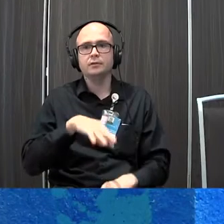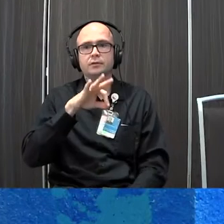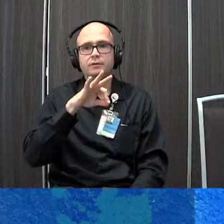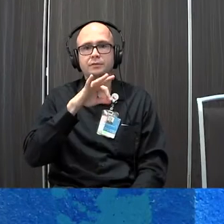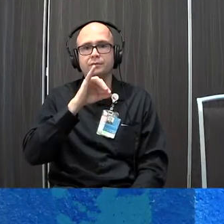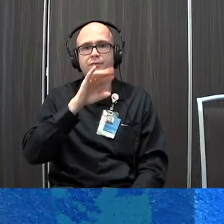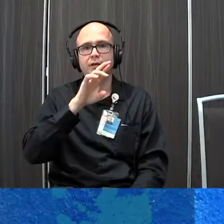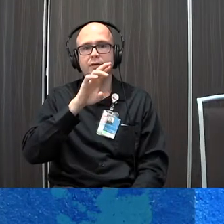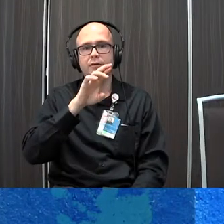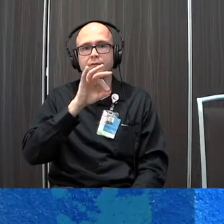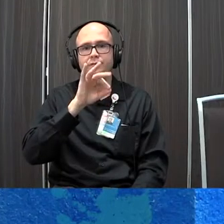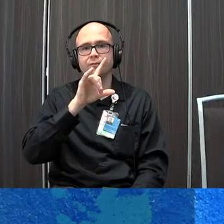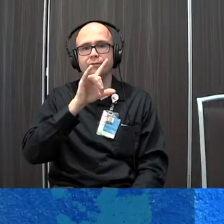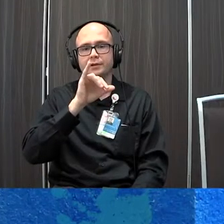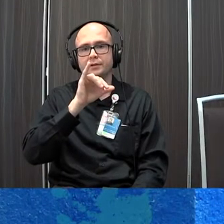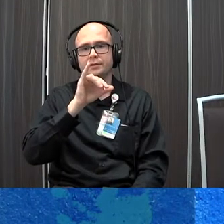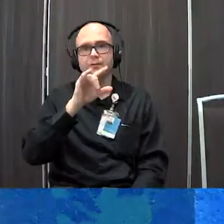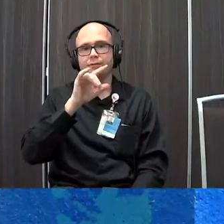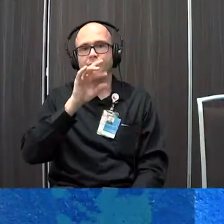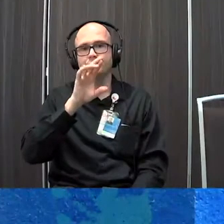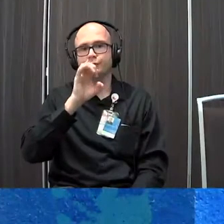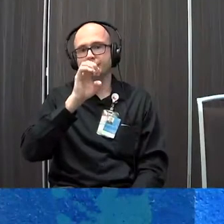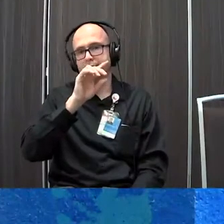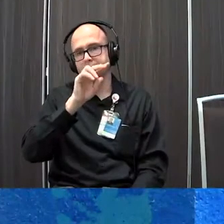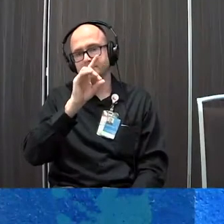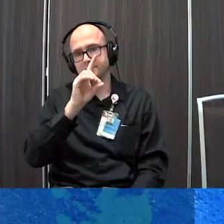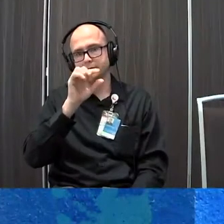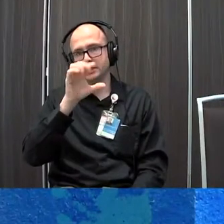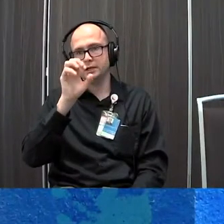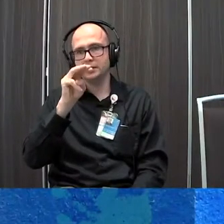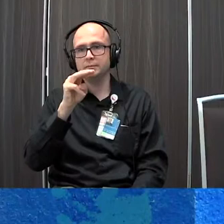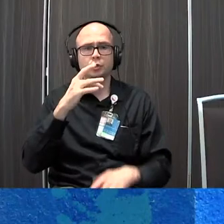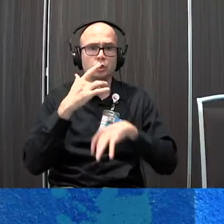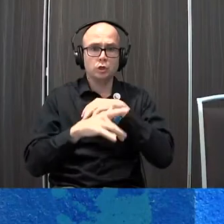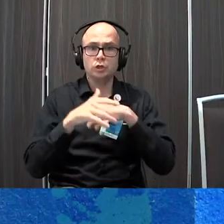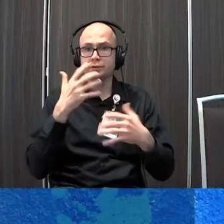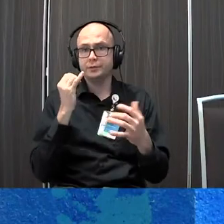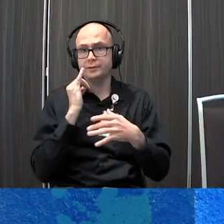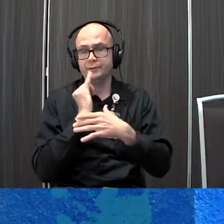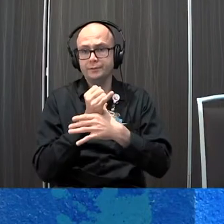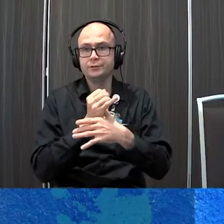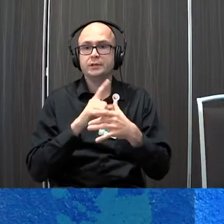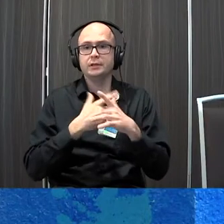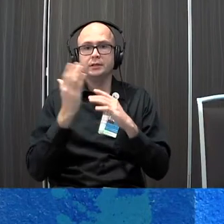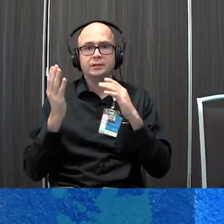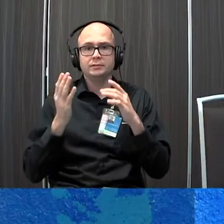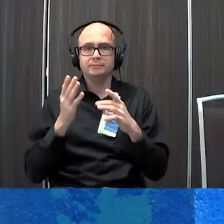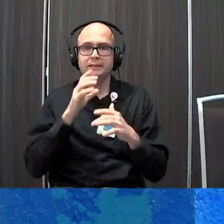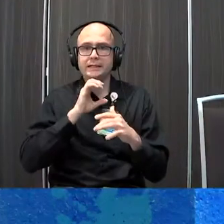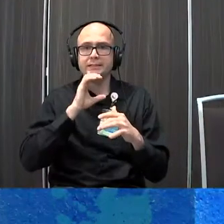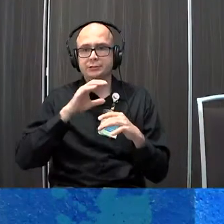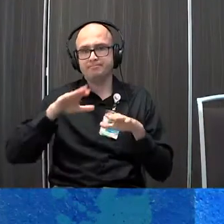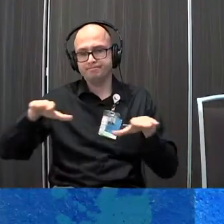.com they have a lot of what I call commercially adaptive products for early intervention and actually up into childhood ages